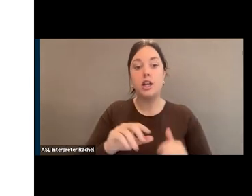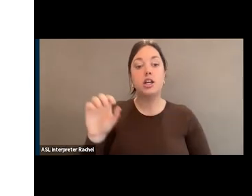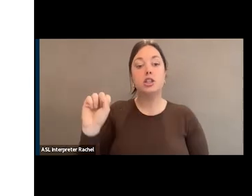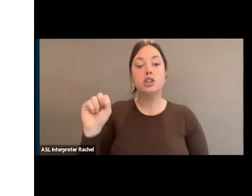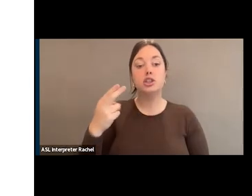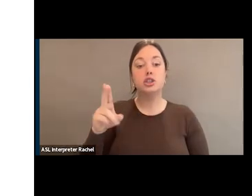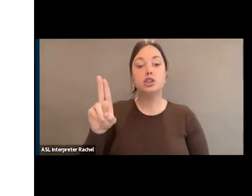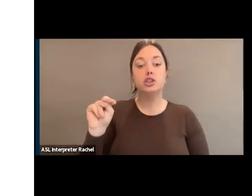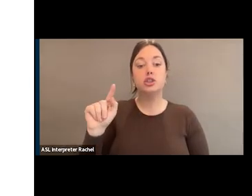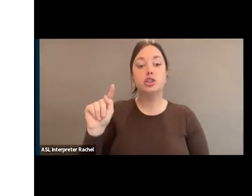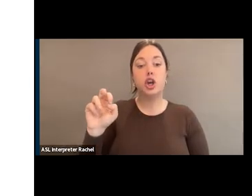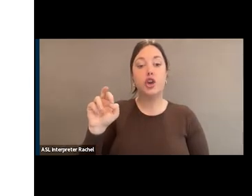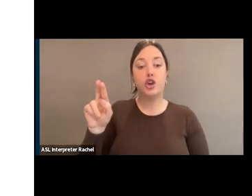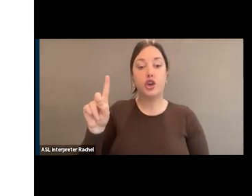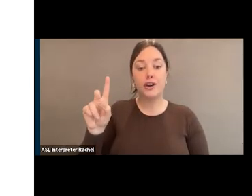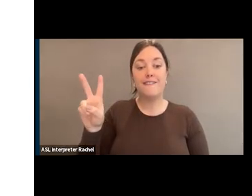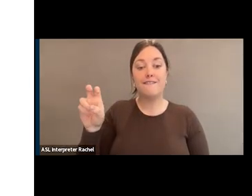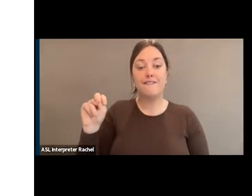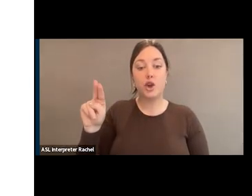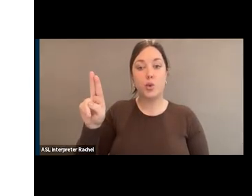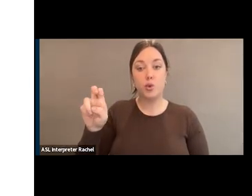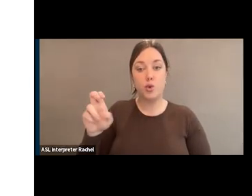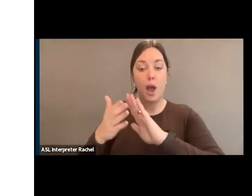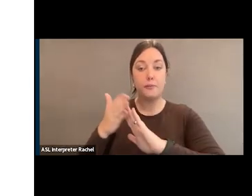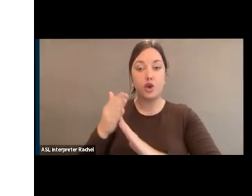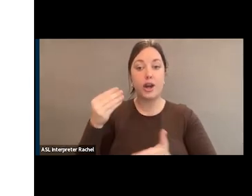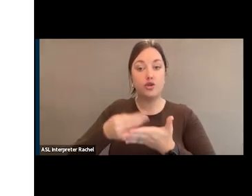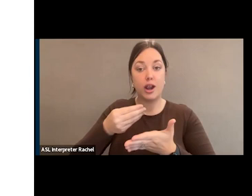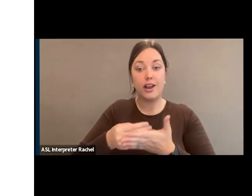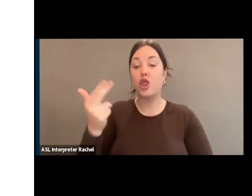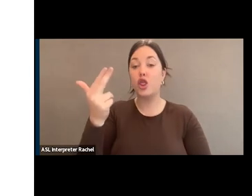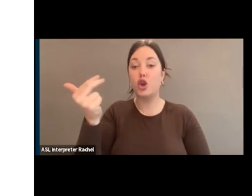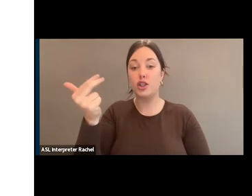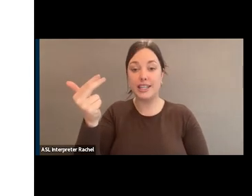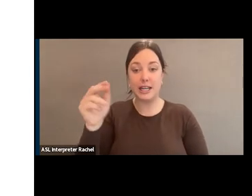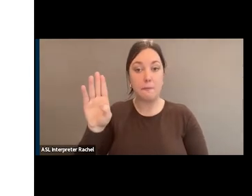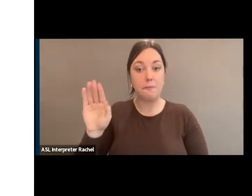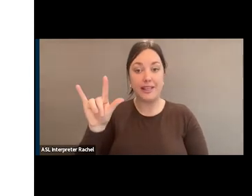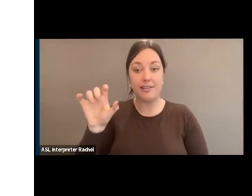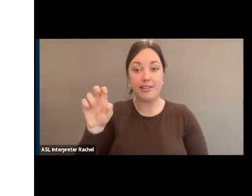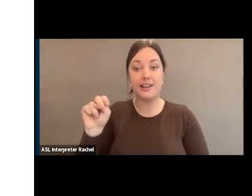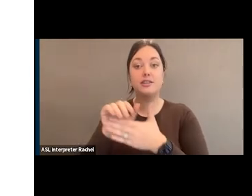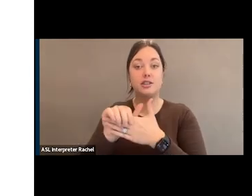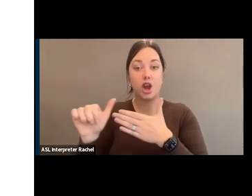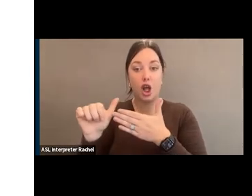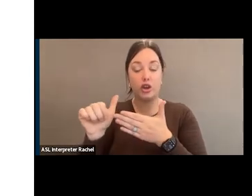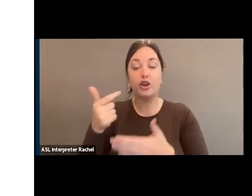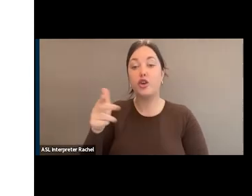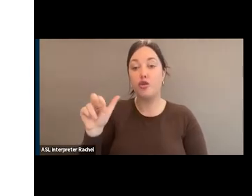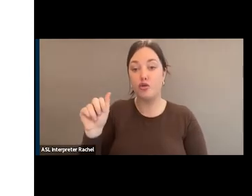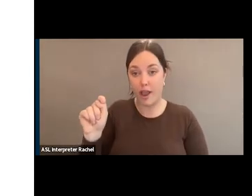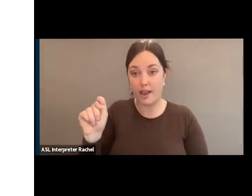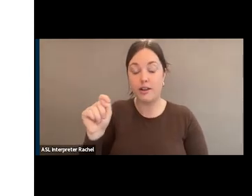was passed with $13 billion, largest ever, $13 billion of